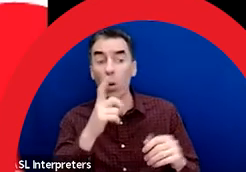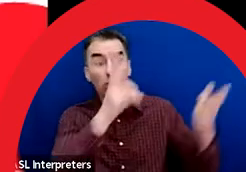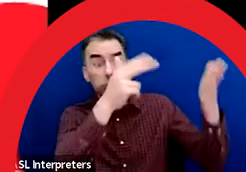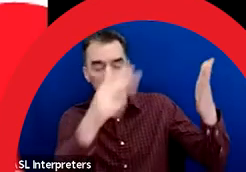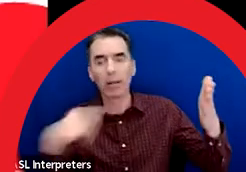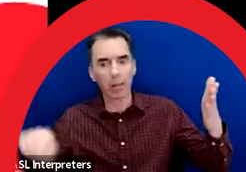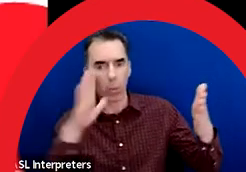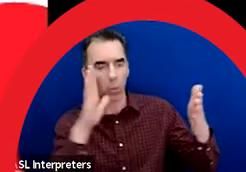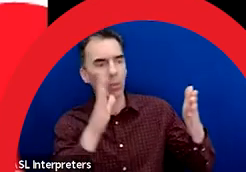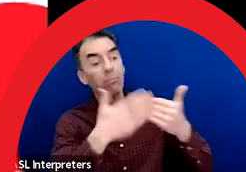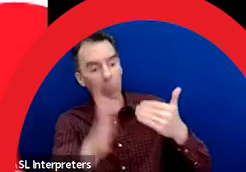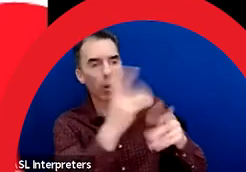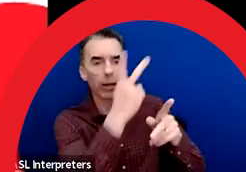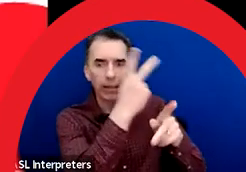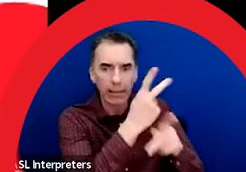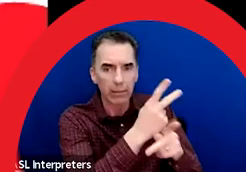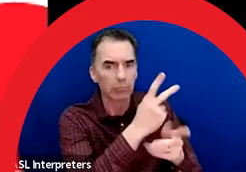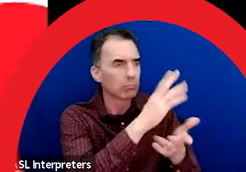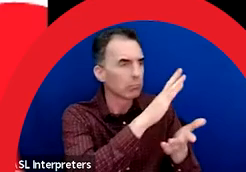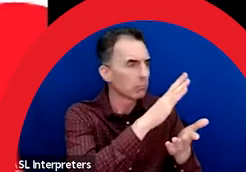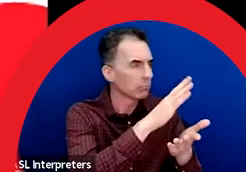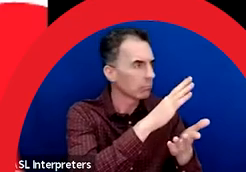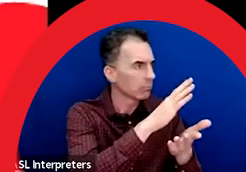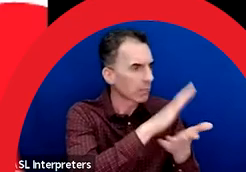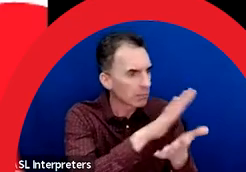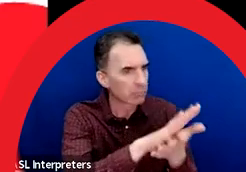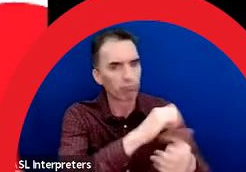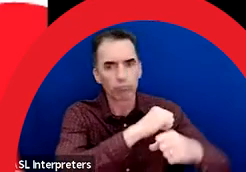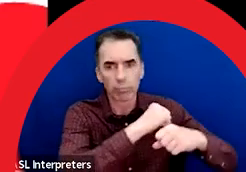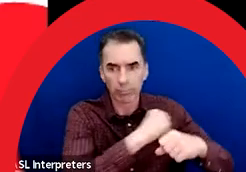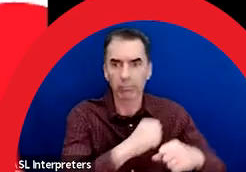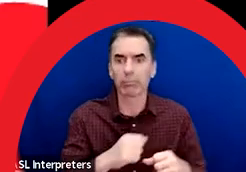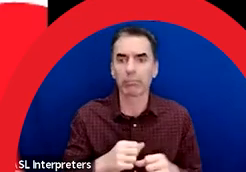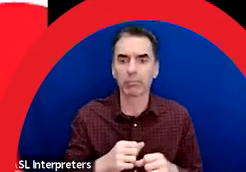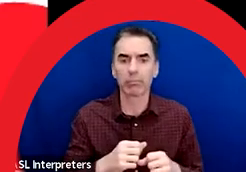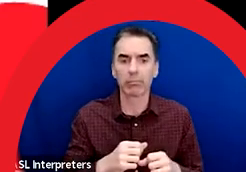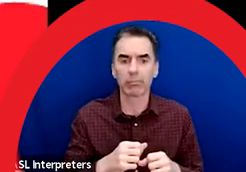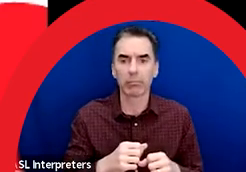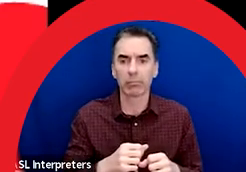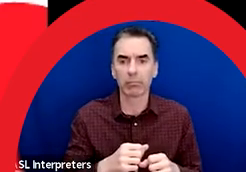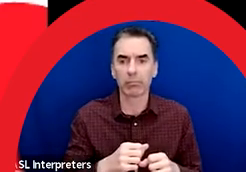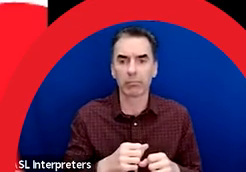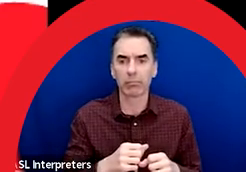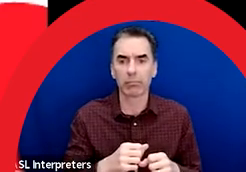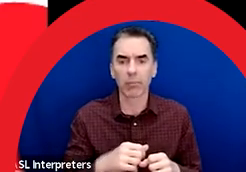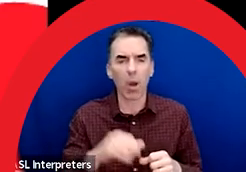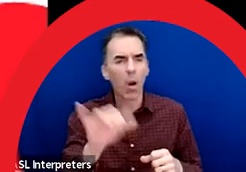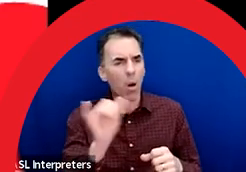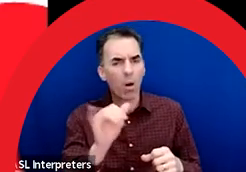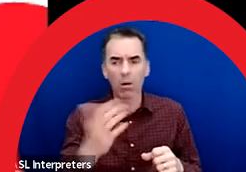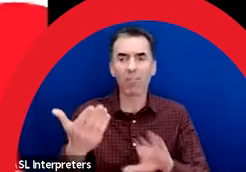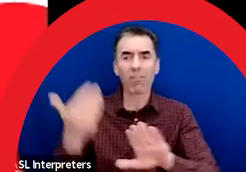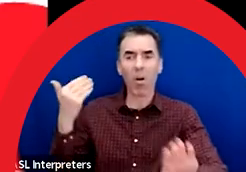Volcada will have a role in adding to it and creating opportunities related to engagement around new and existing pieces of